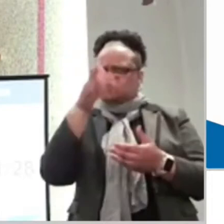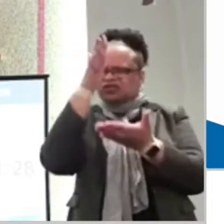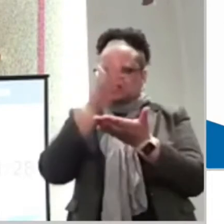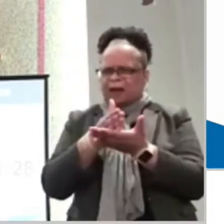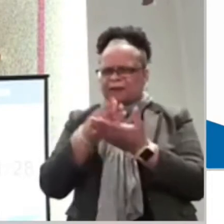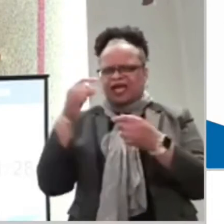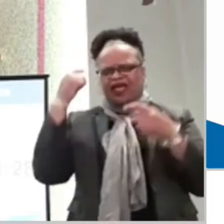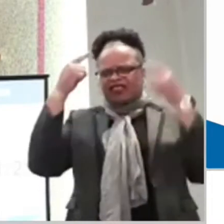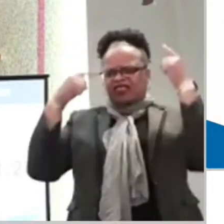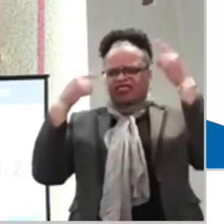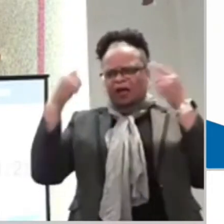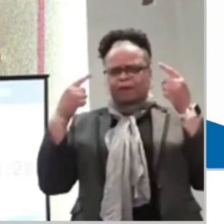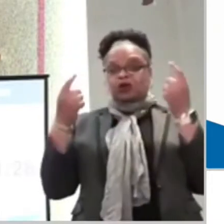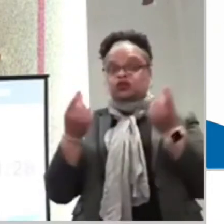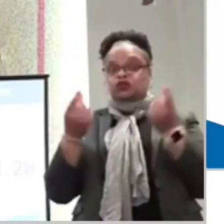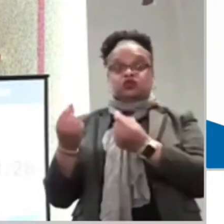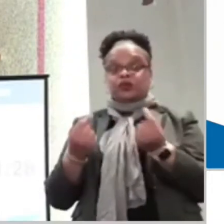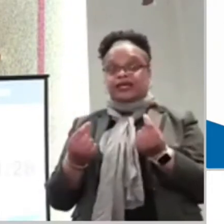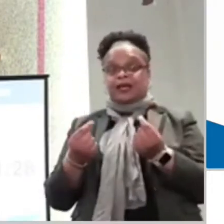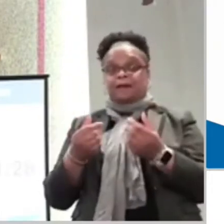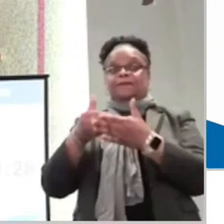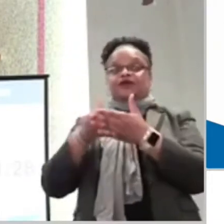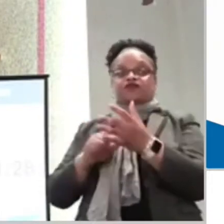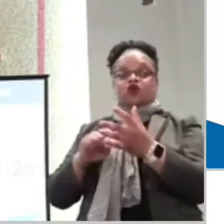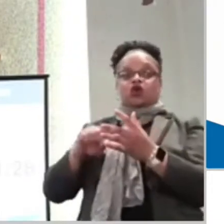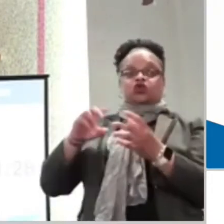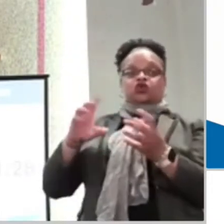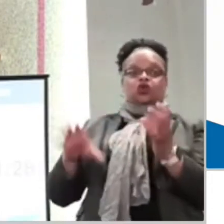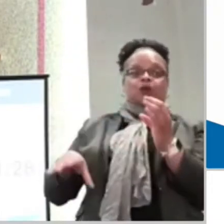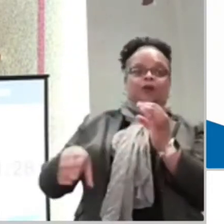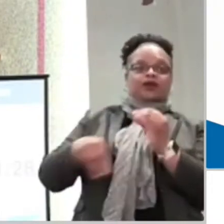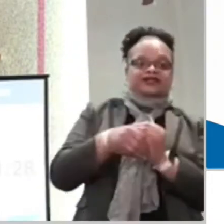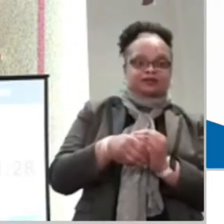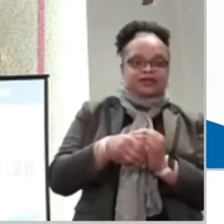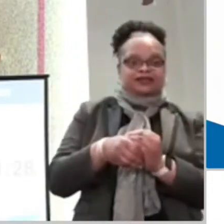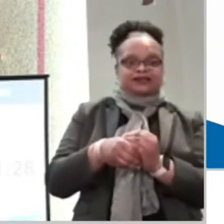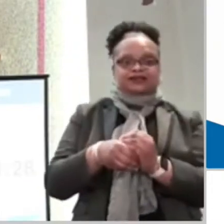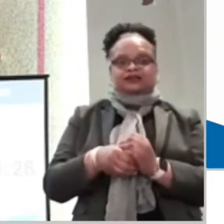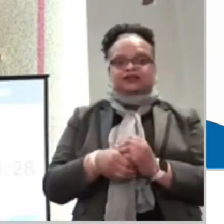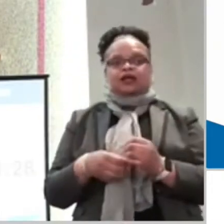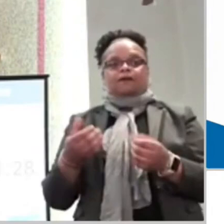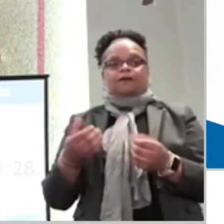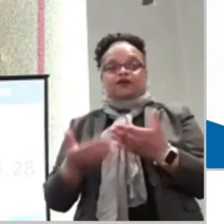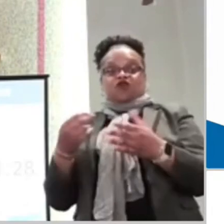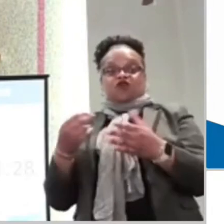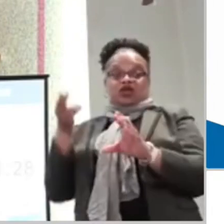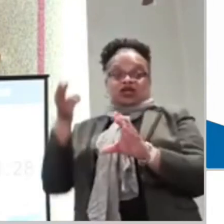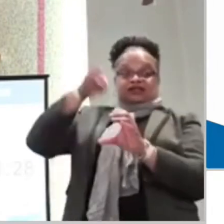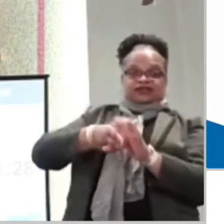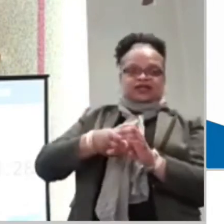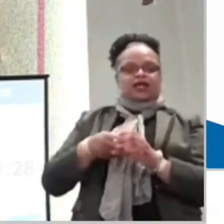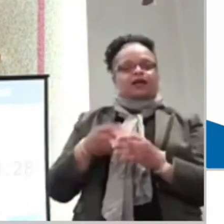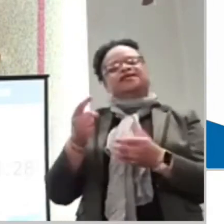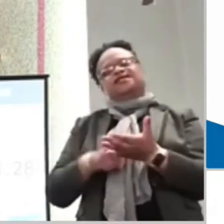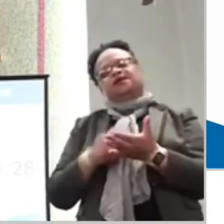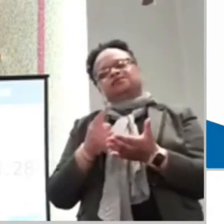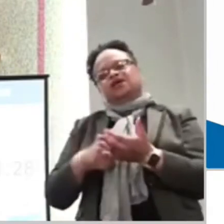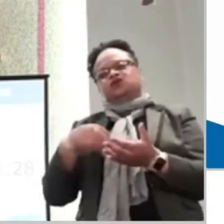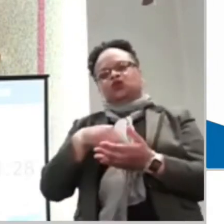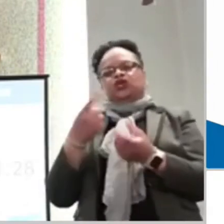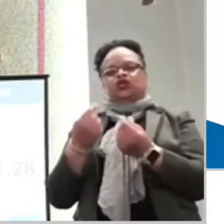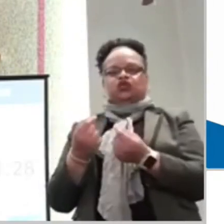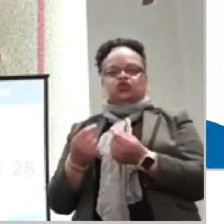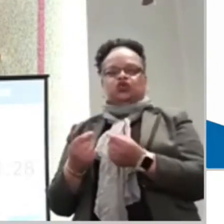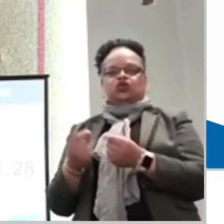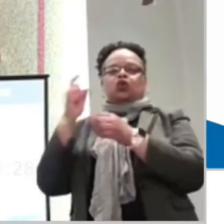think about what we're doing before engaging in it. Sometimes engaging in something on a weekly basis, we get what we